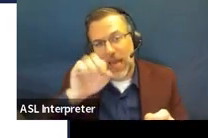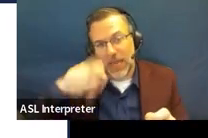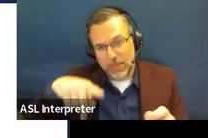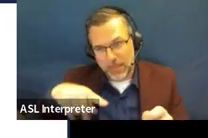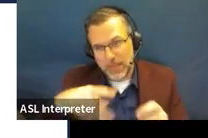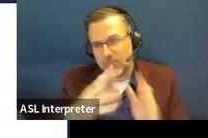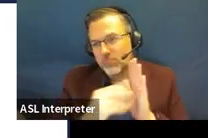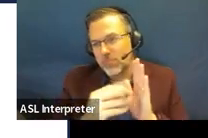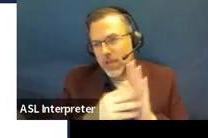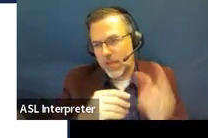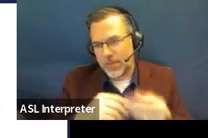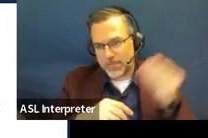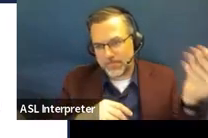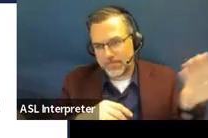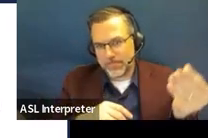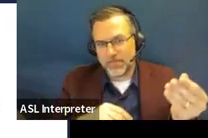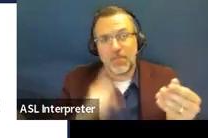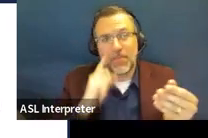So those are your amendments.